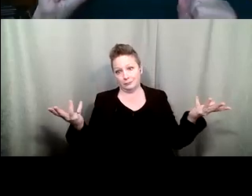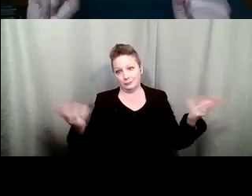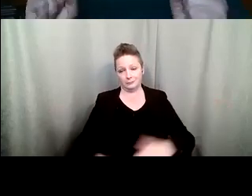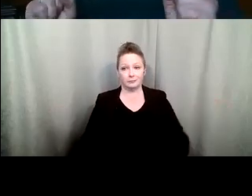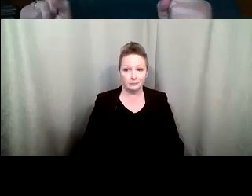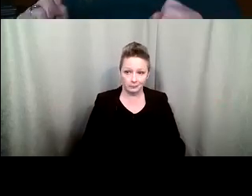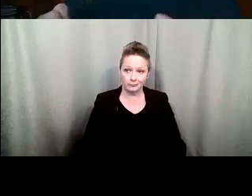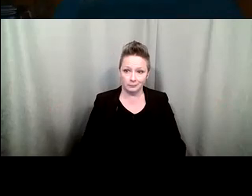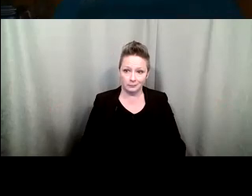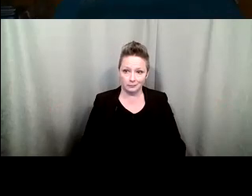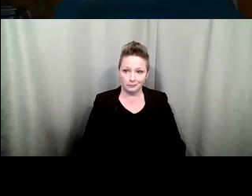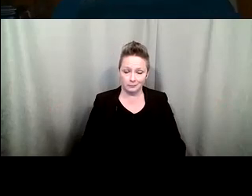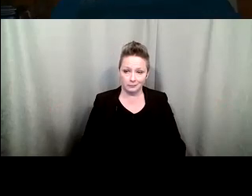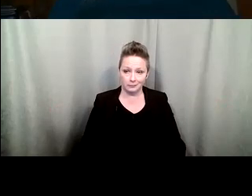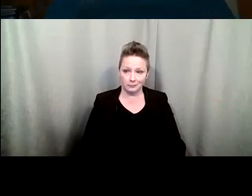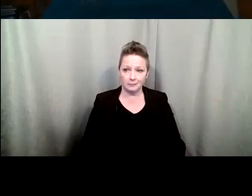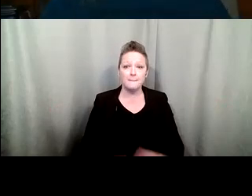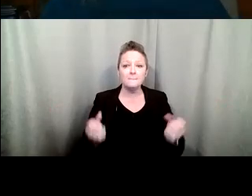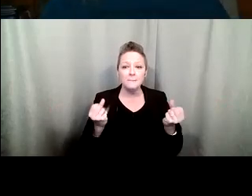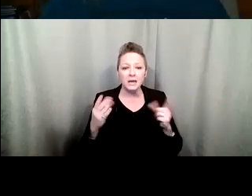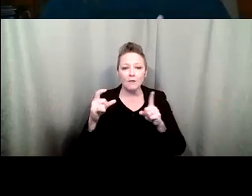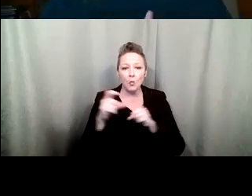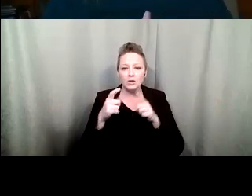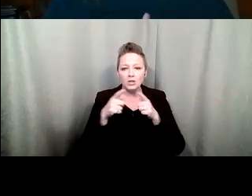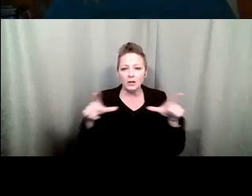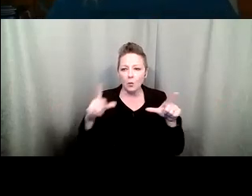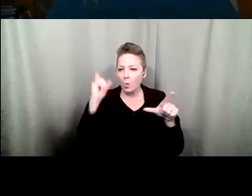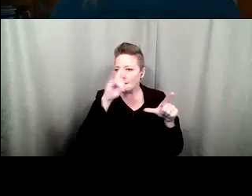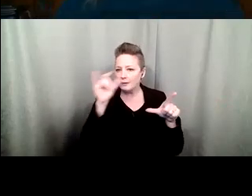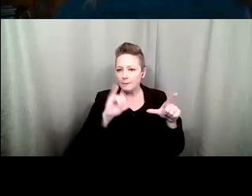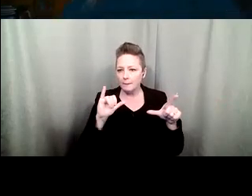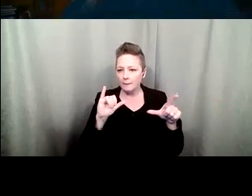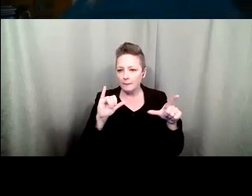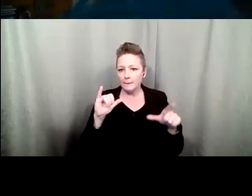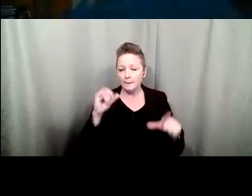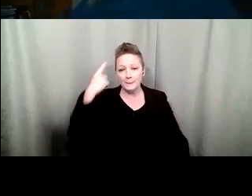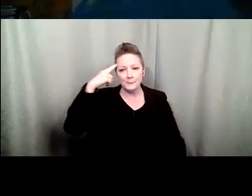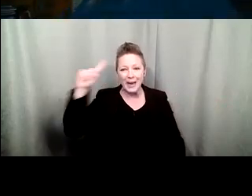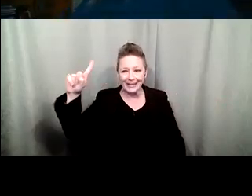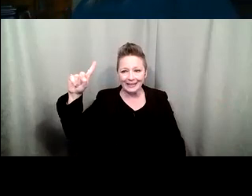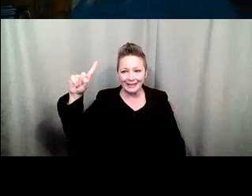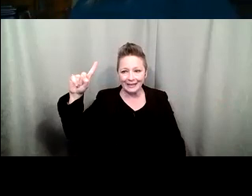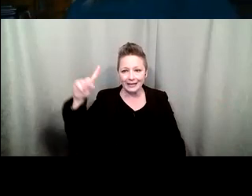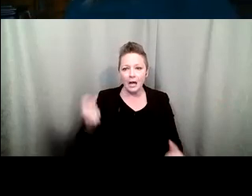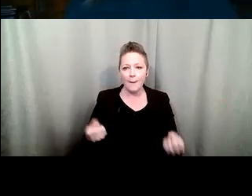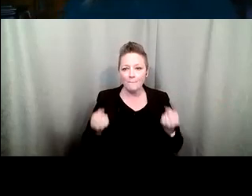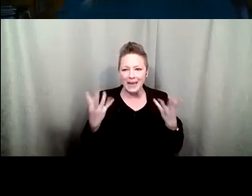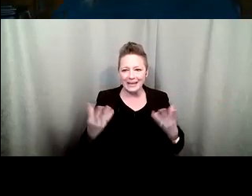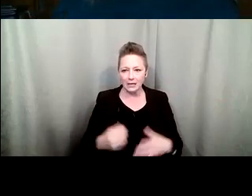Many of the words in our language look the same. Penny, many,